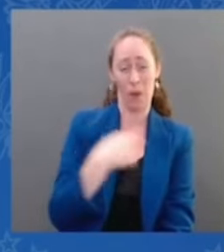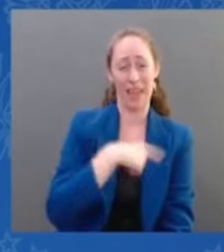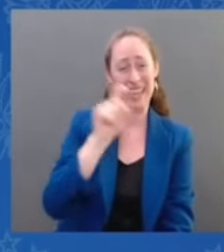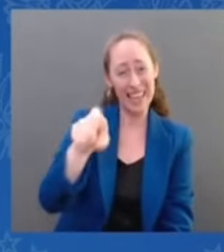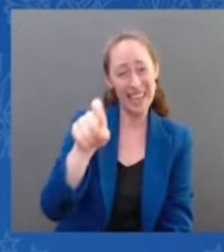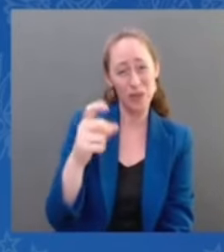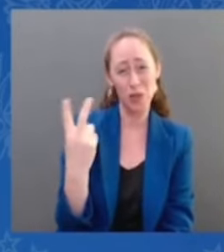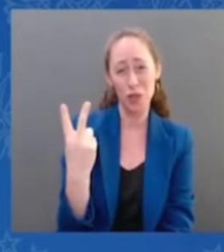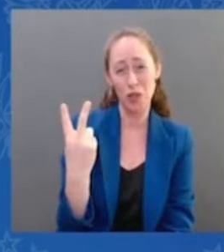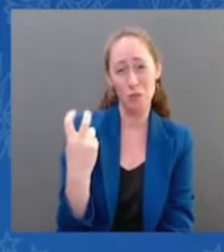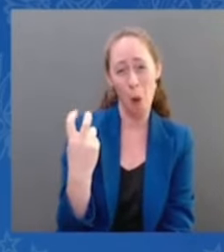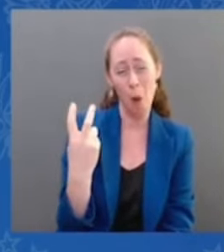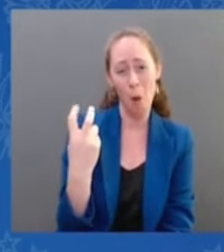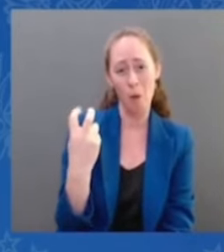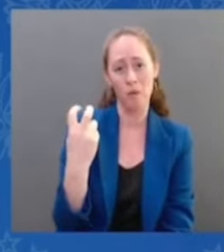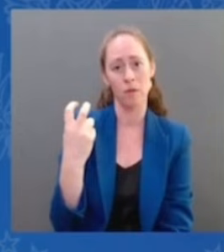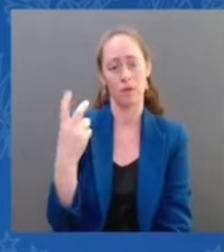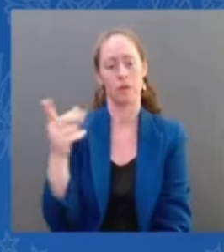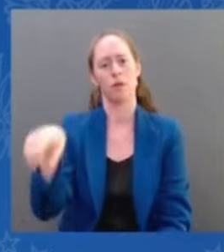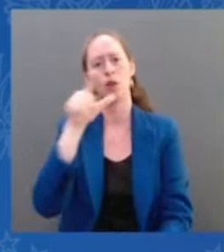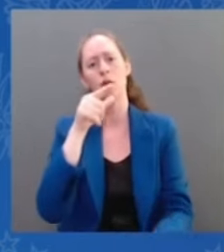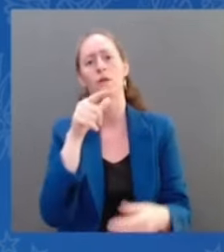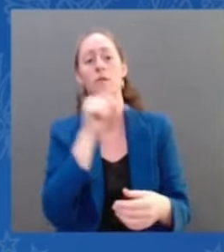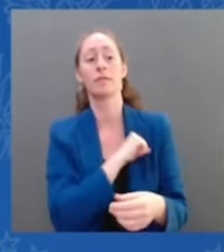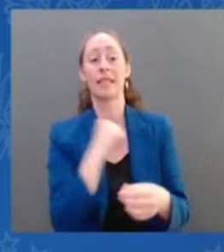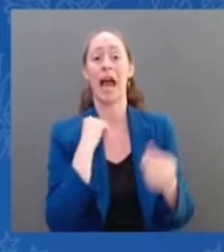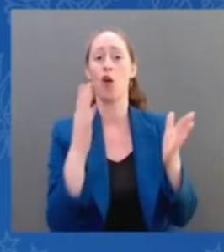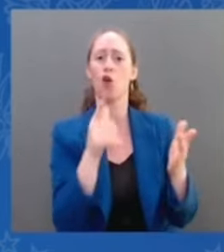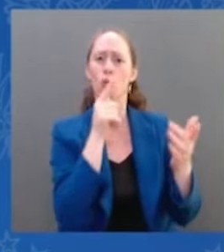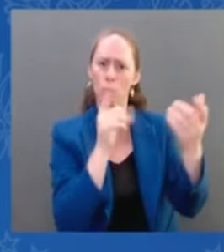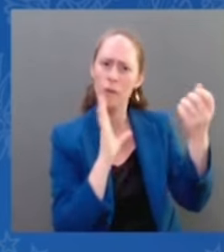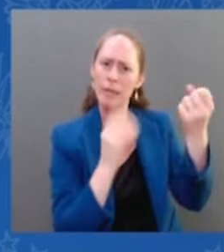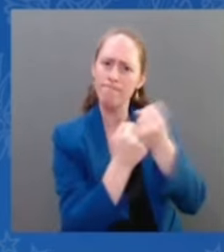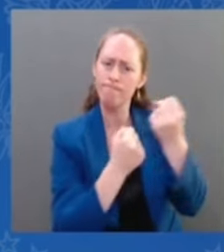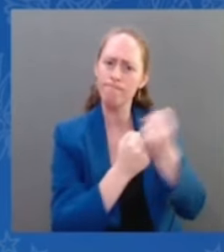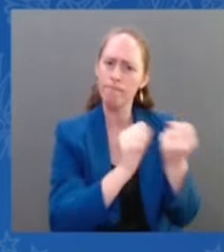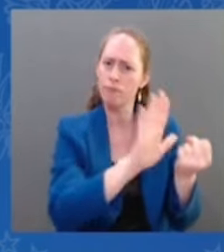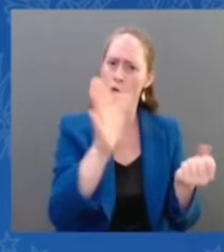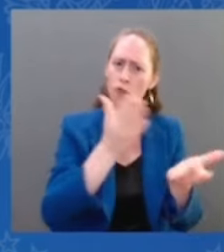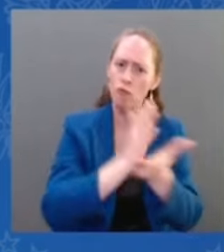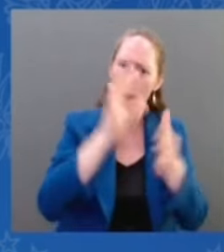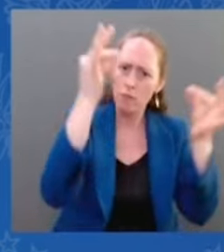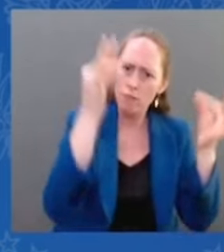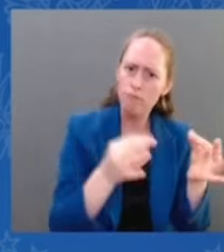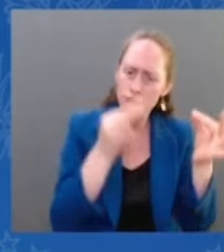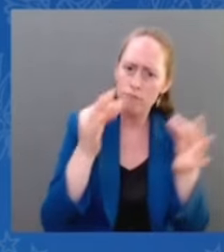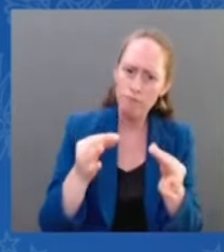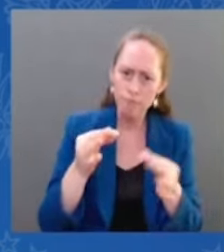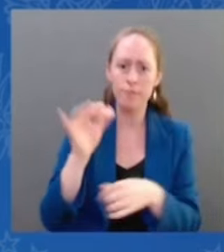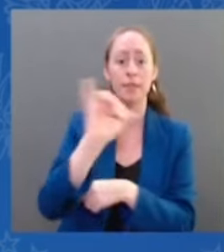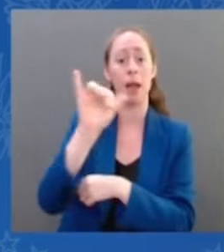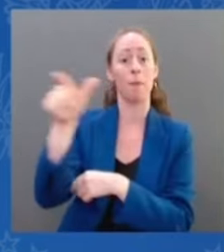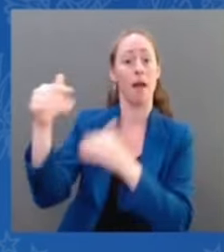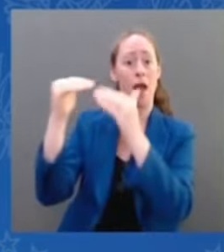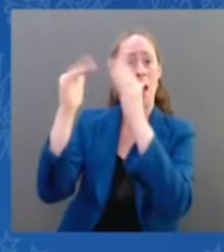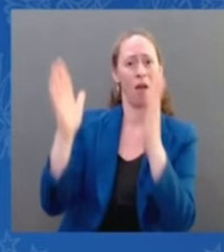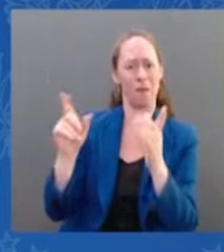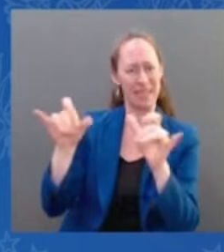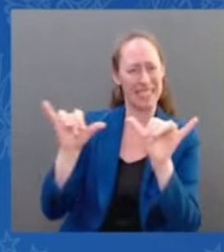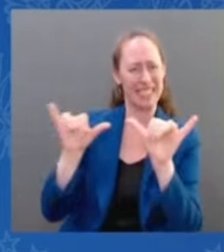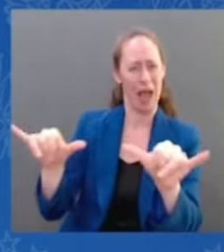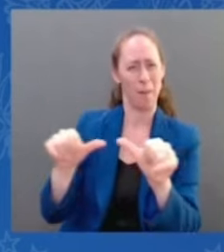can make that a reality. I know it's frustrating and it made a lot of people very angry. But the truth is this,